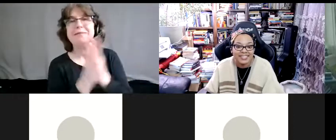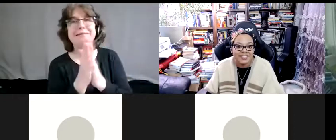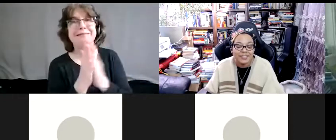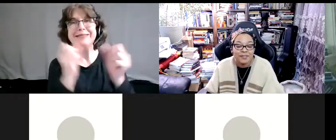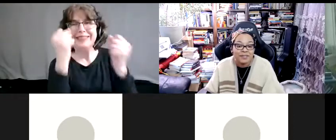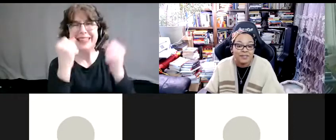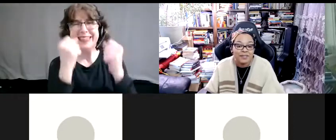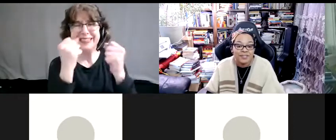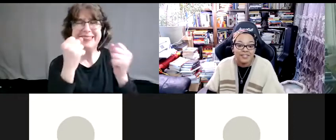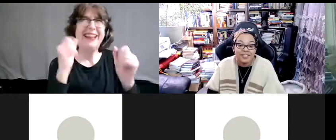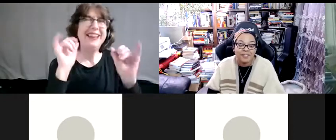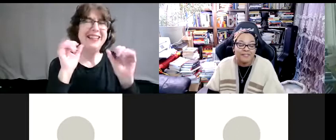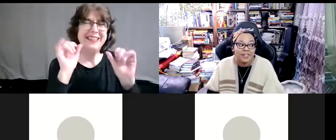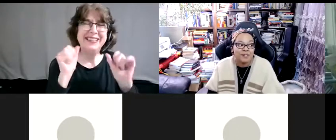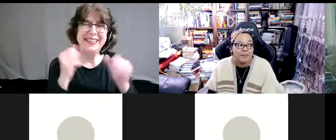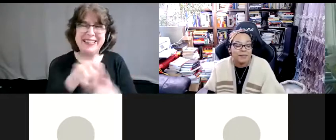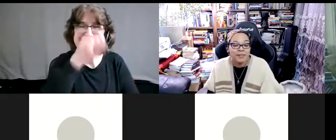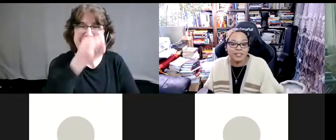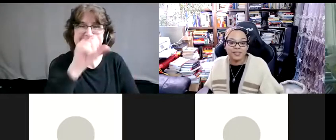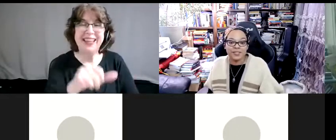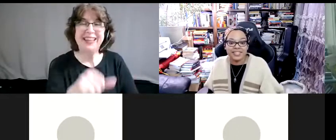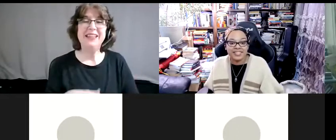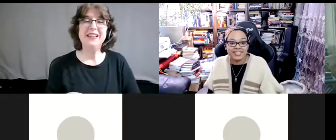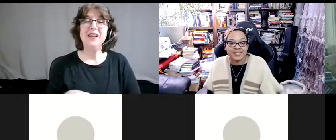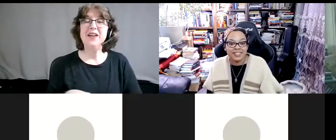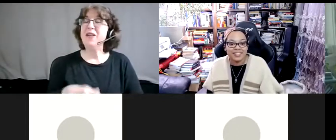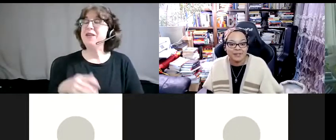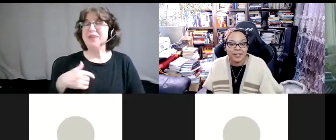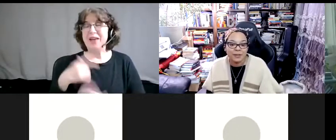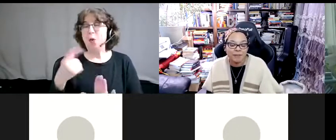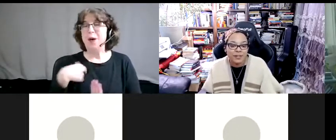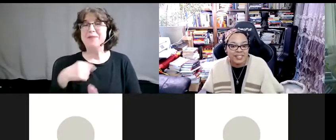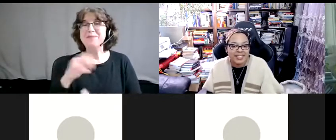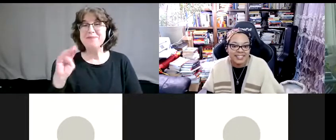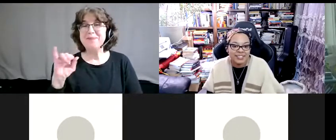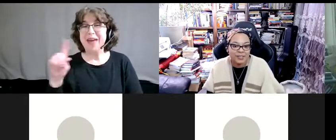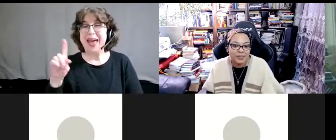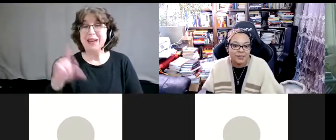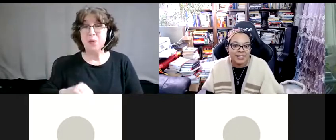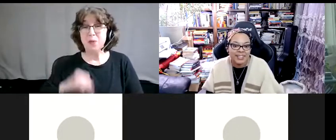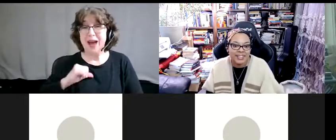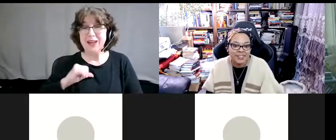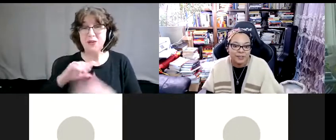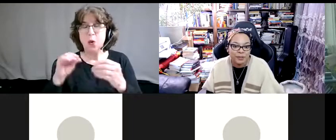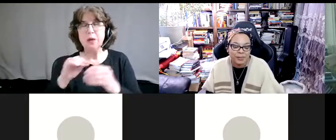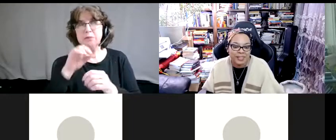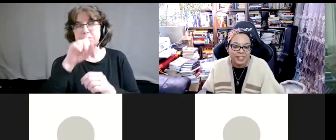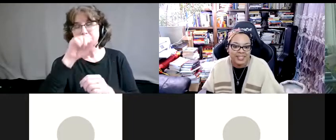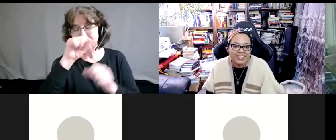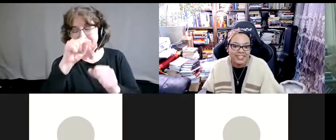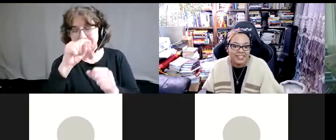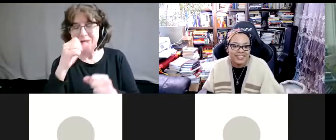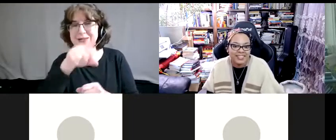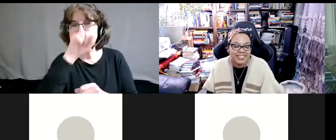yeah, I love, I love hearing that. One of my favorite mad pride stories is there was at one point connected to a group